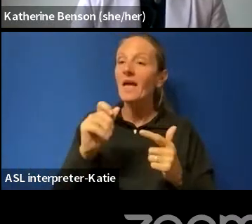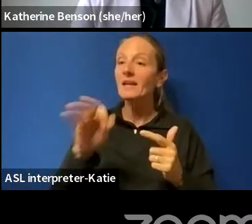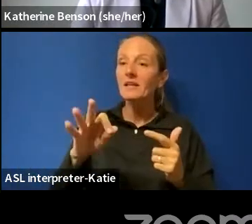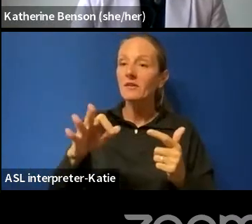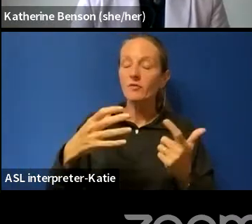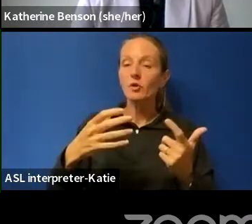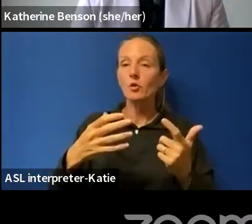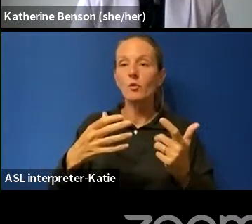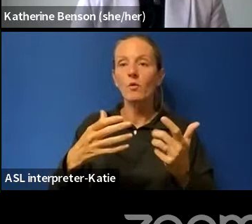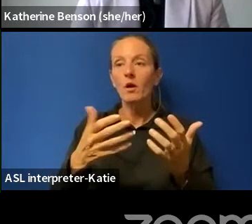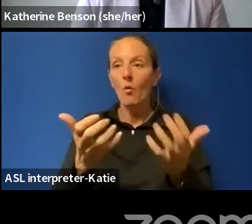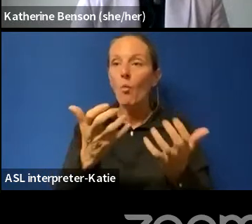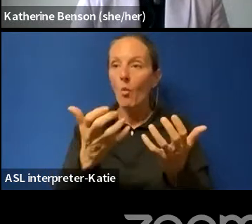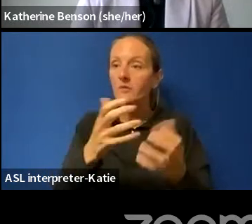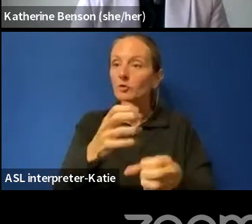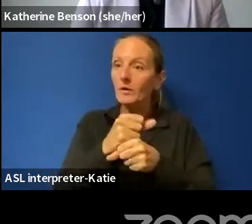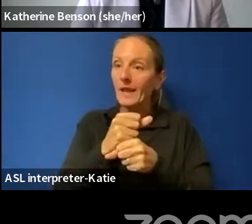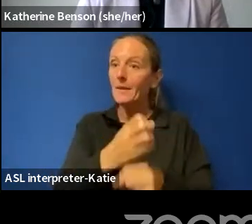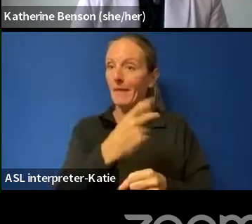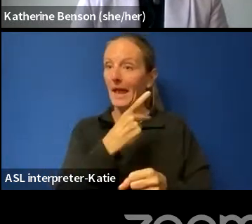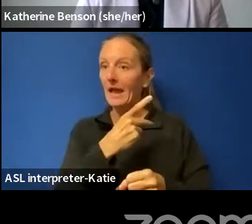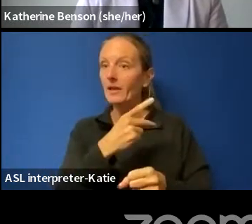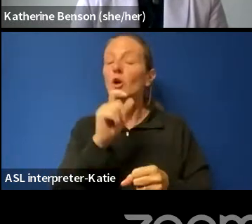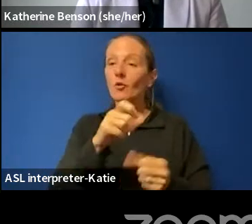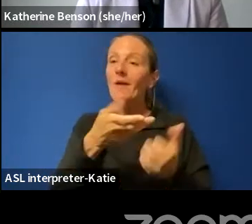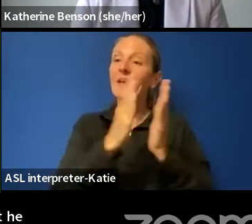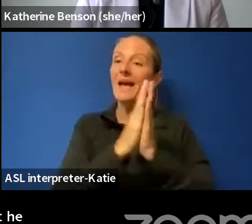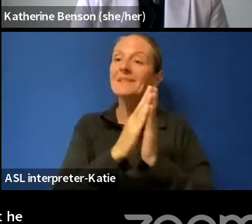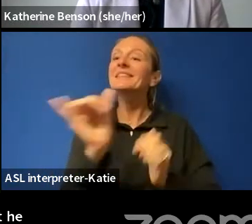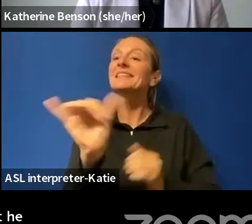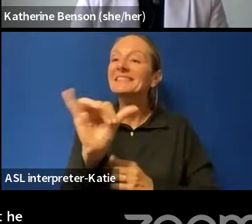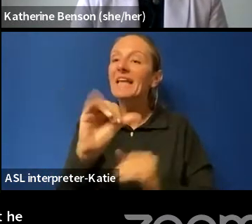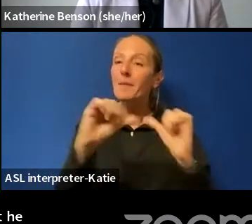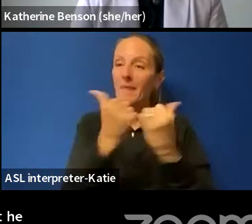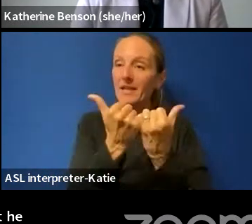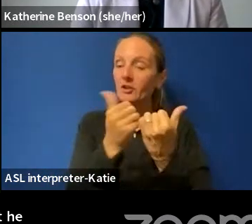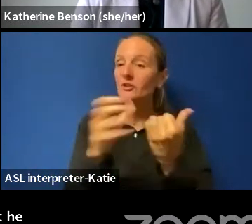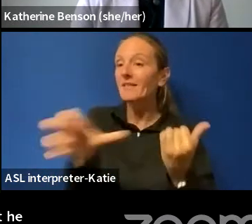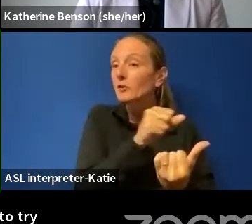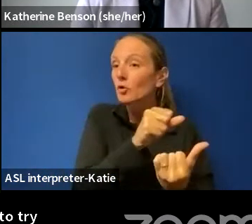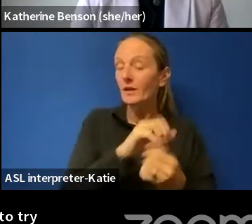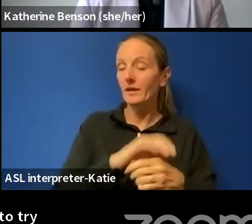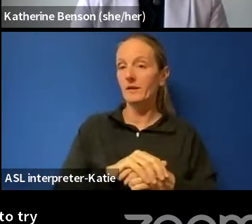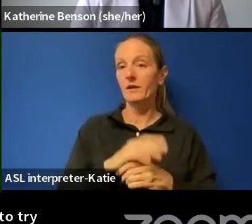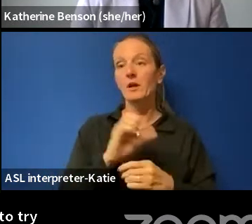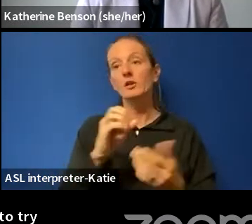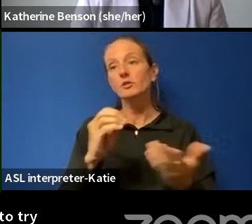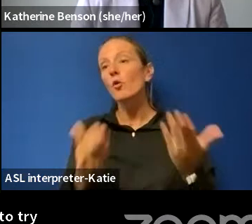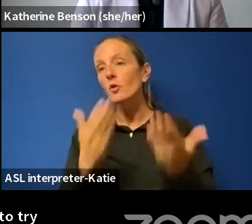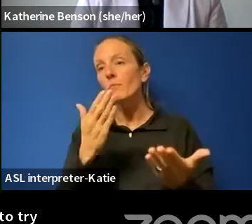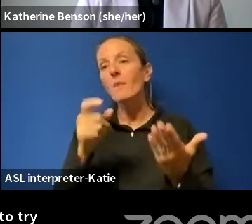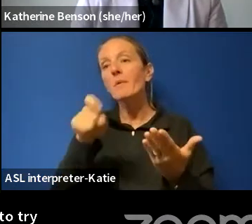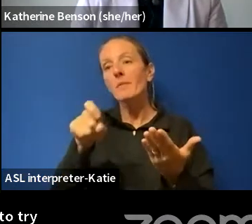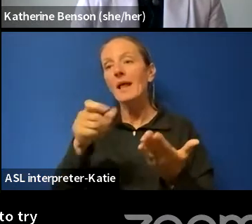it to try to get it back. So I imagine that's going to be very difficult. You might just have to get yourself a new device.